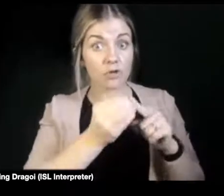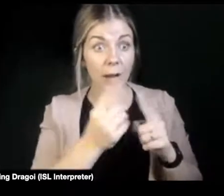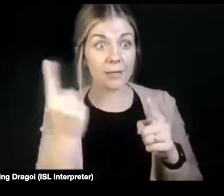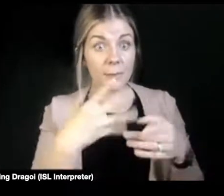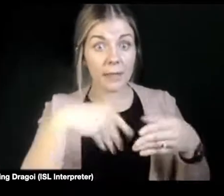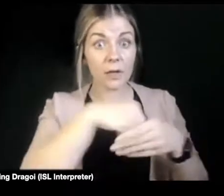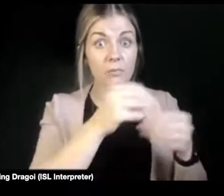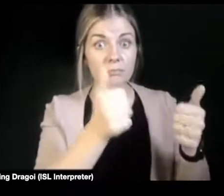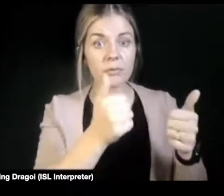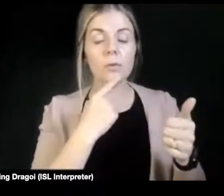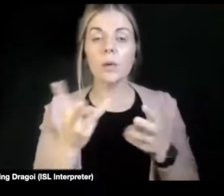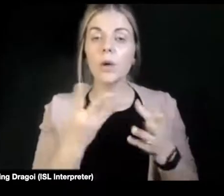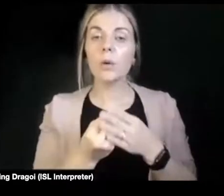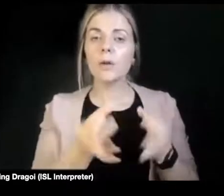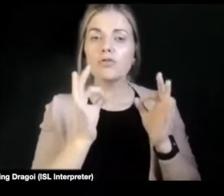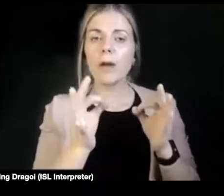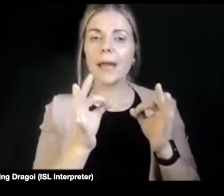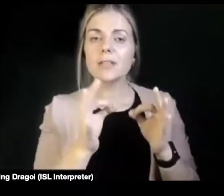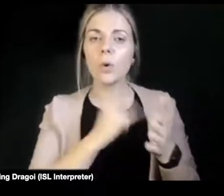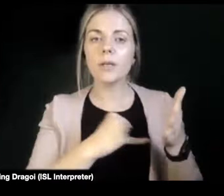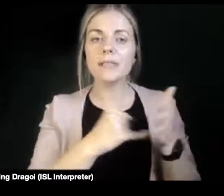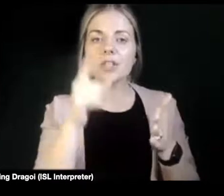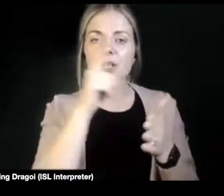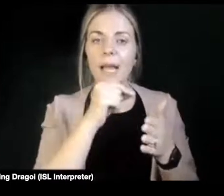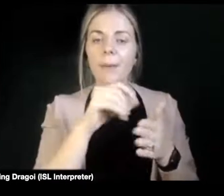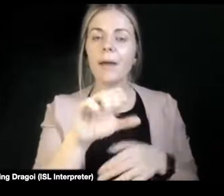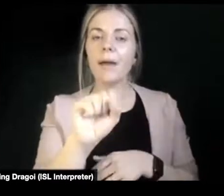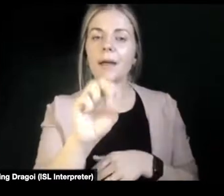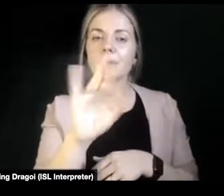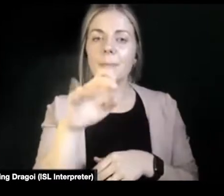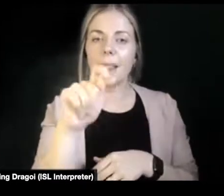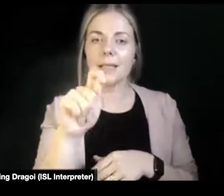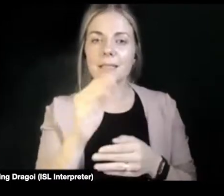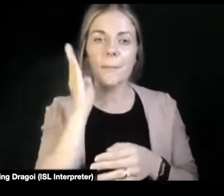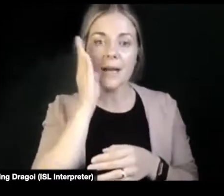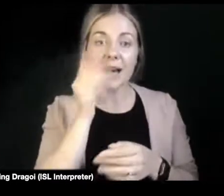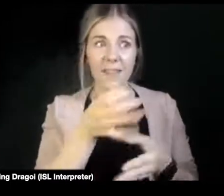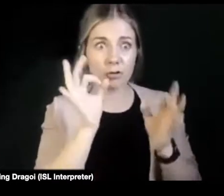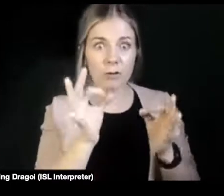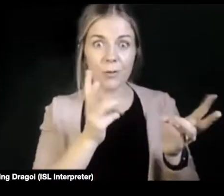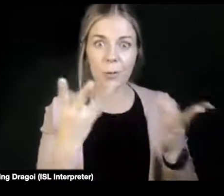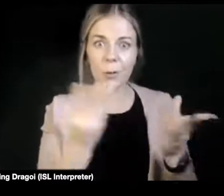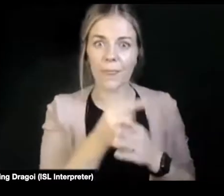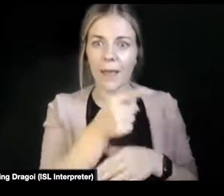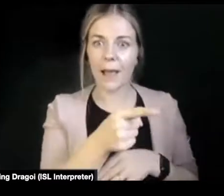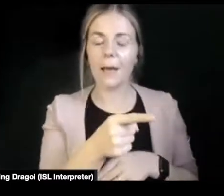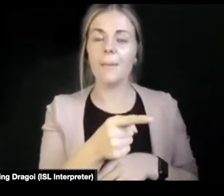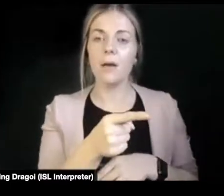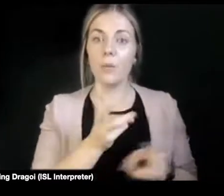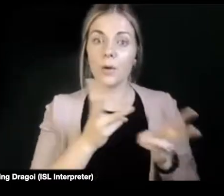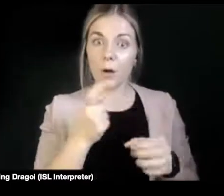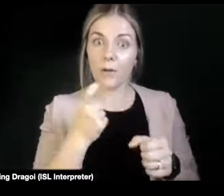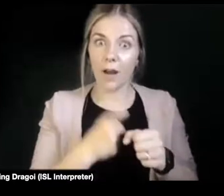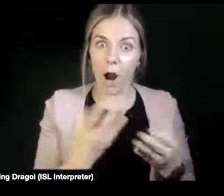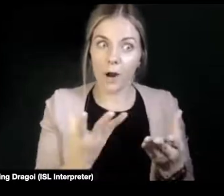organization called Split Banana, for example. They're great. They've come to us. We've worked with them. But yeah, so, and we've worked really hard with them.